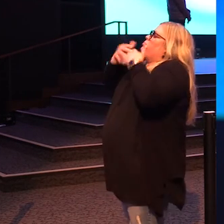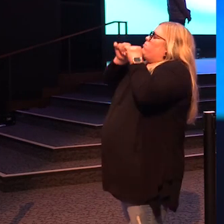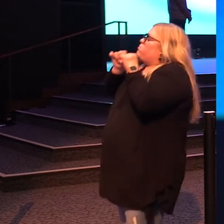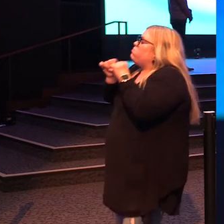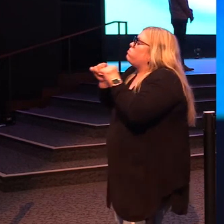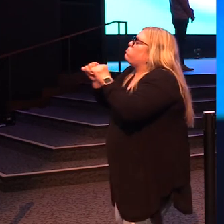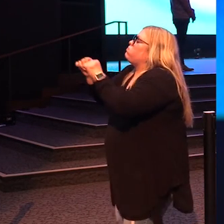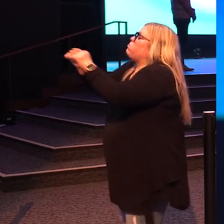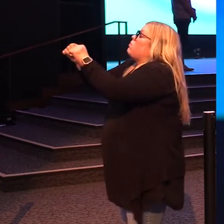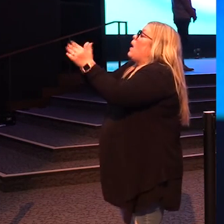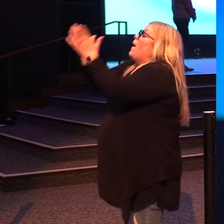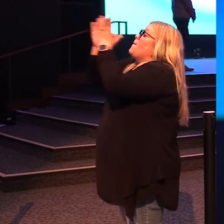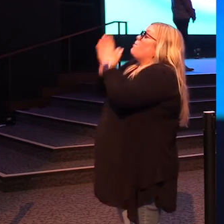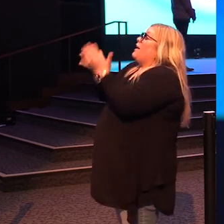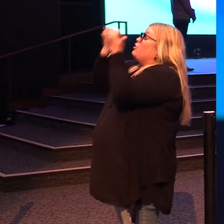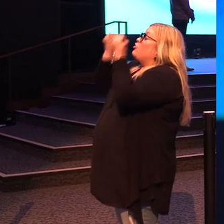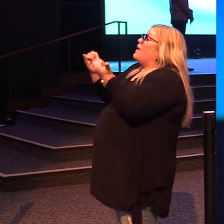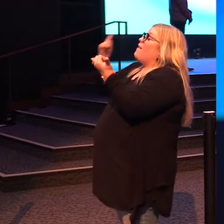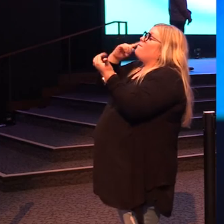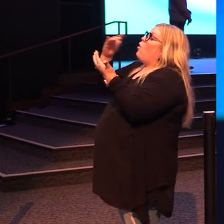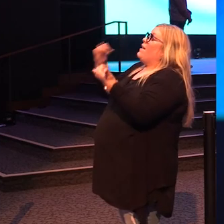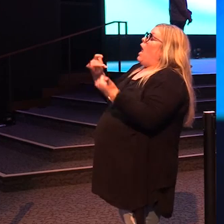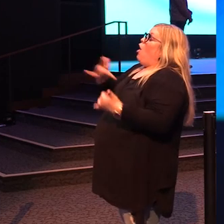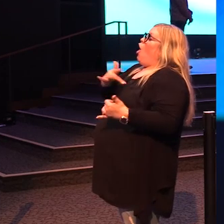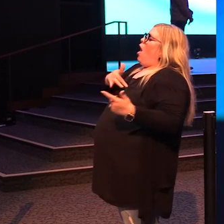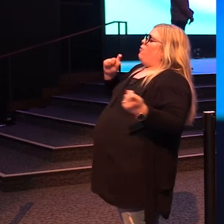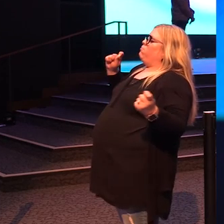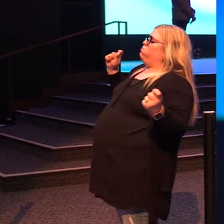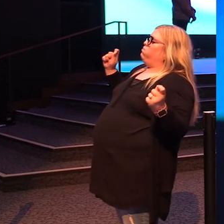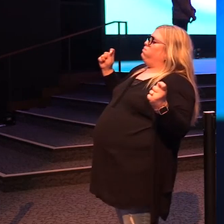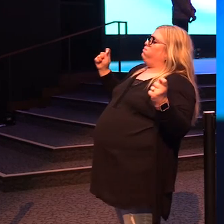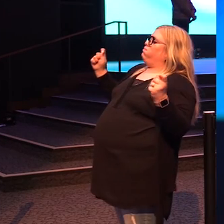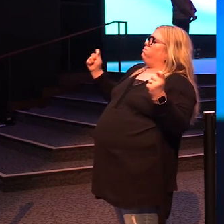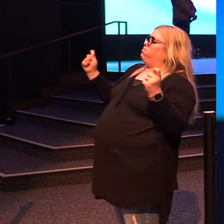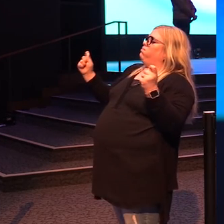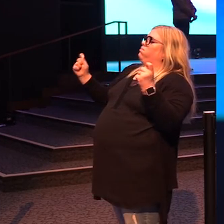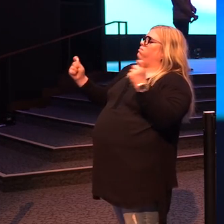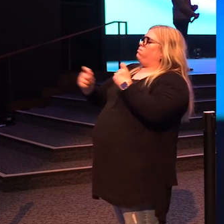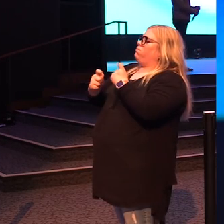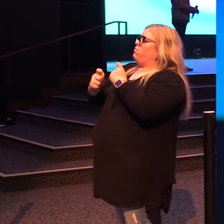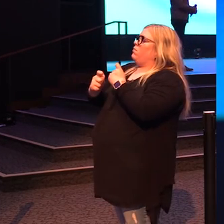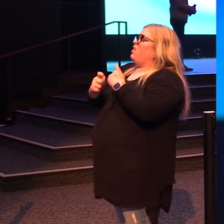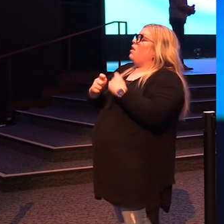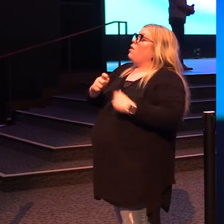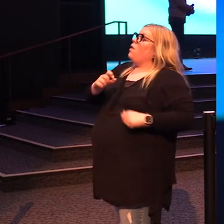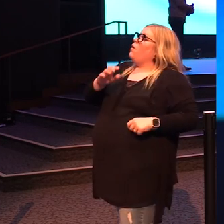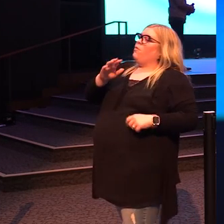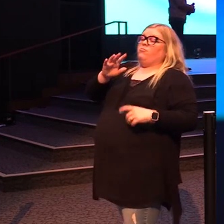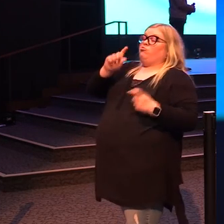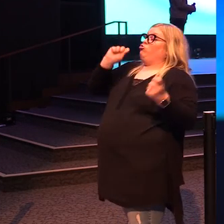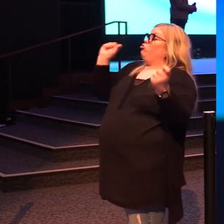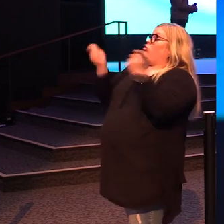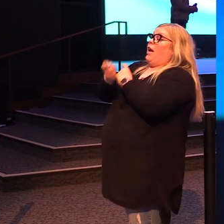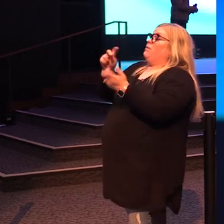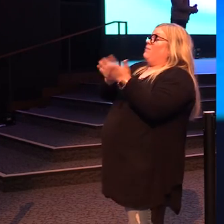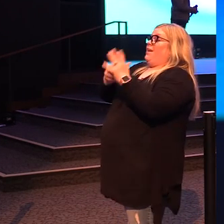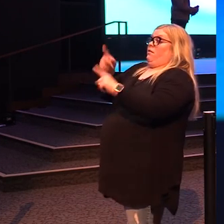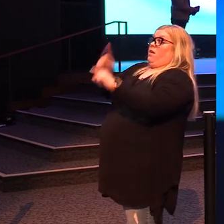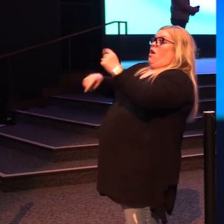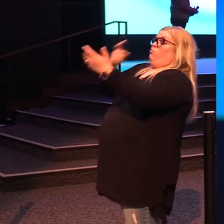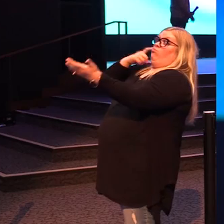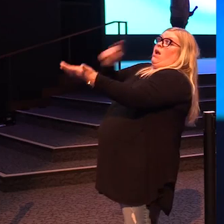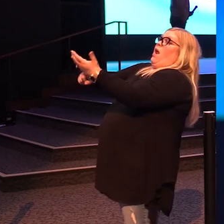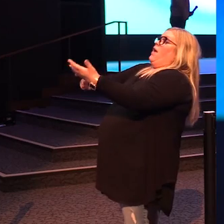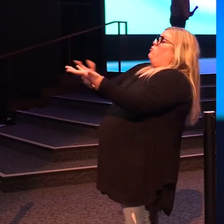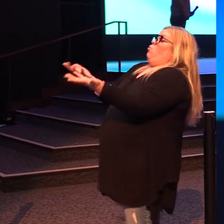I pray today a beginning of a transformation that will change them beyond all recognition. I pray today for